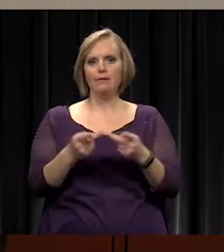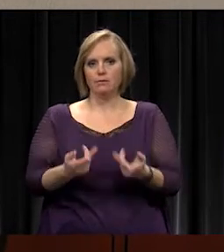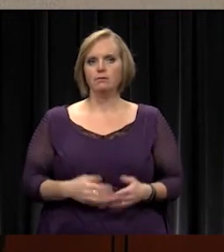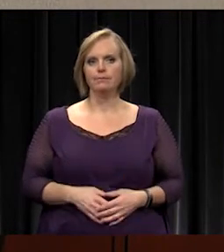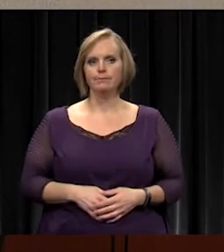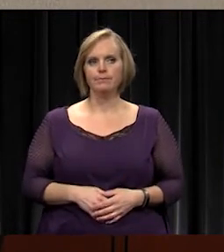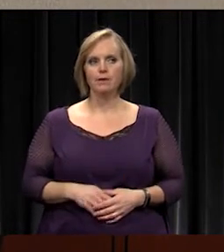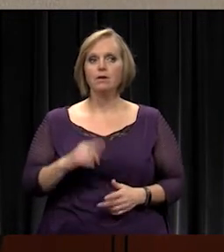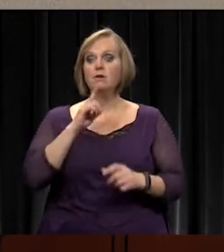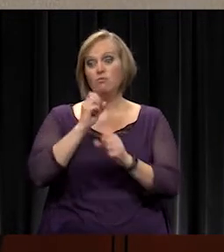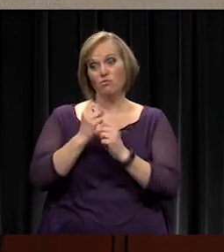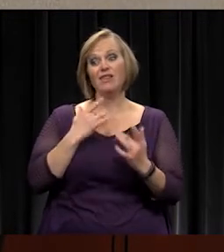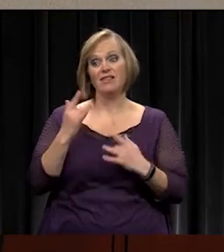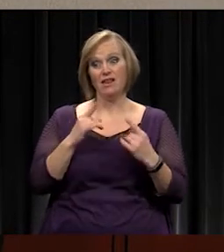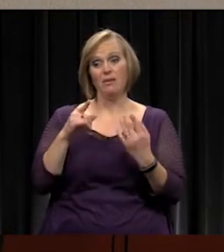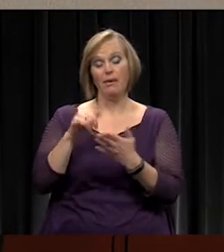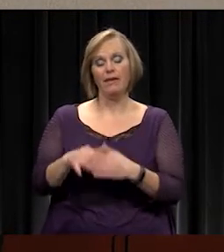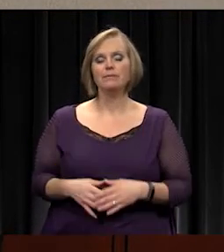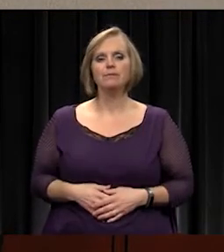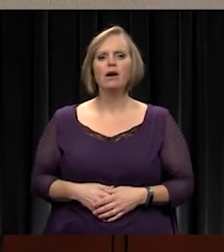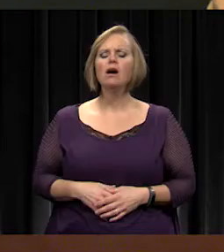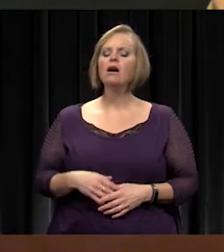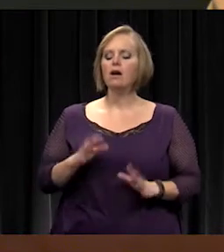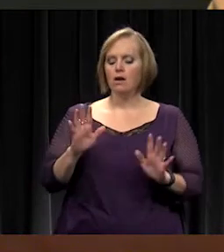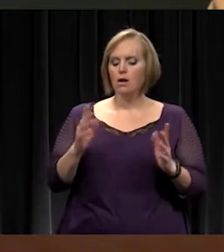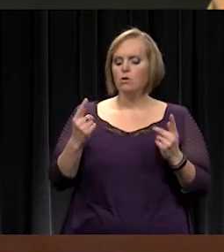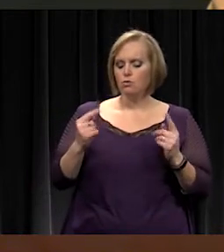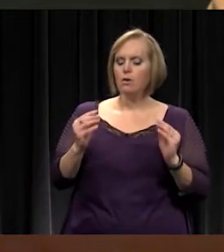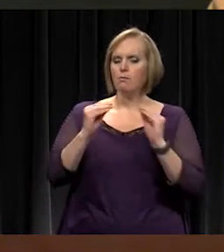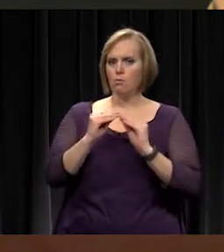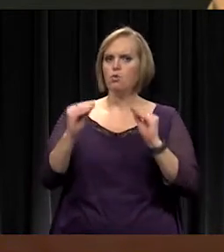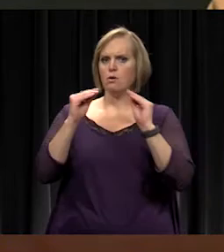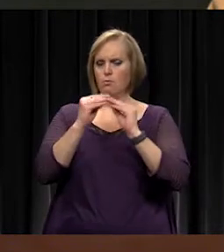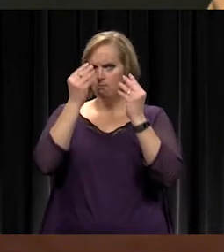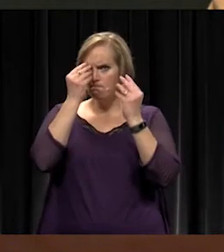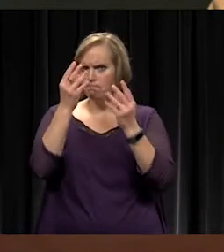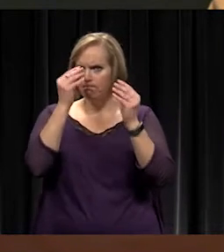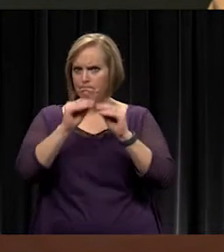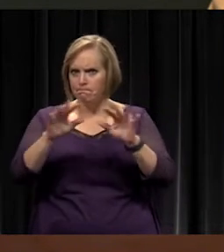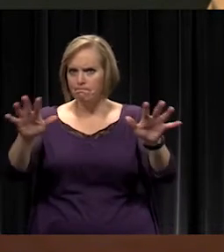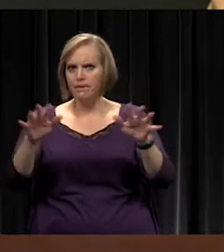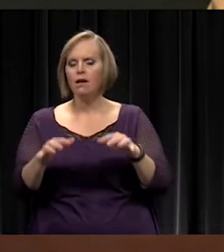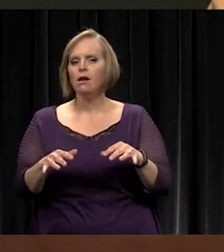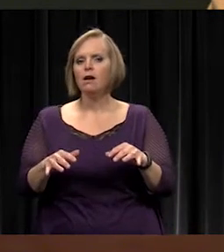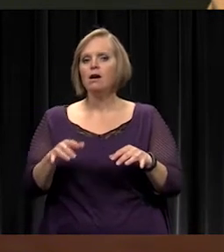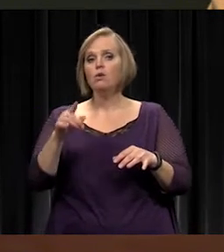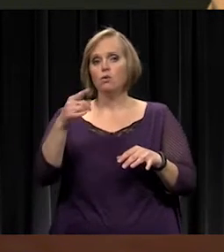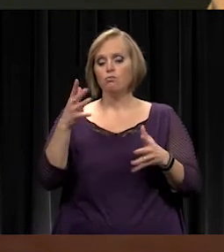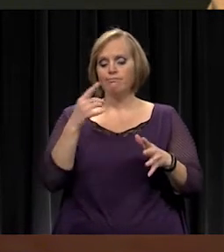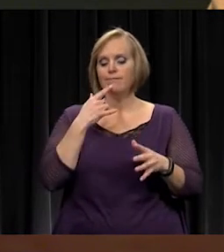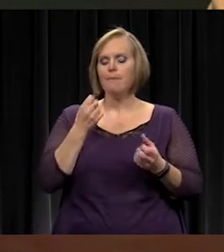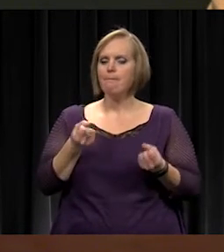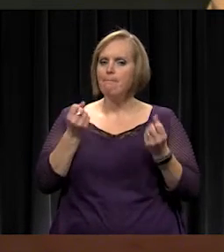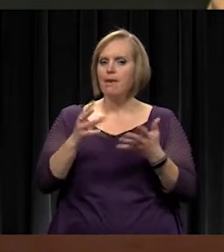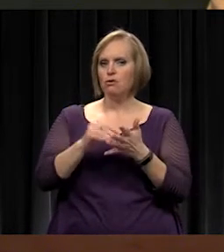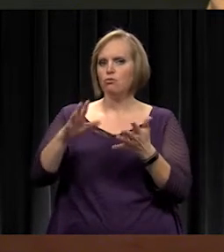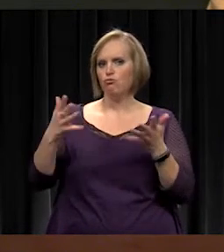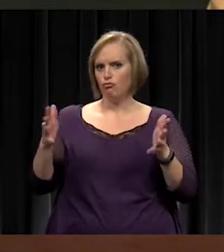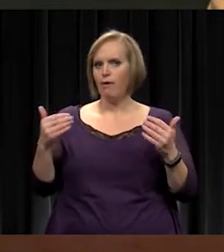I'm really excited about it. As we're trying to get this more and more out, and as you said, a lot of our students have mobile phones.